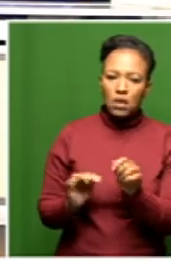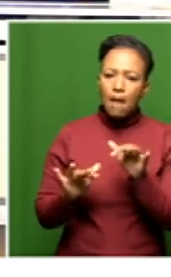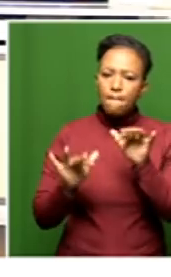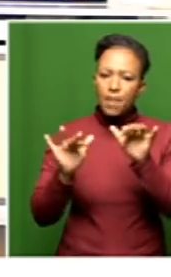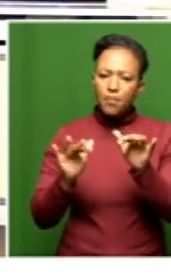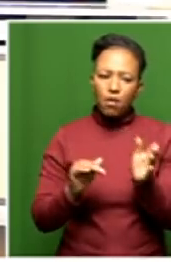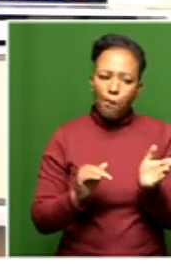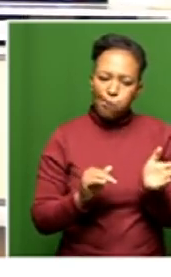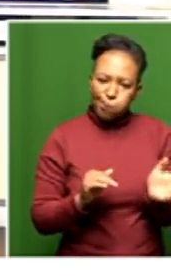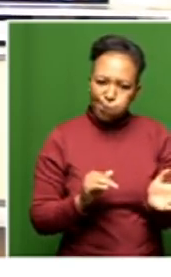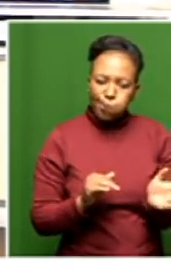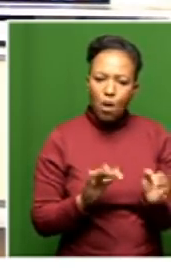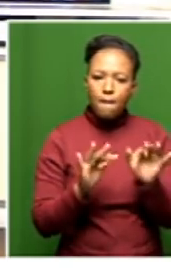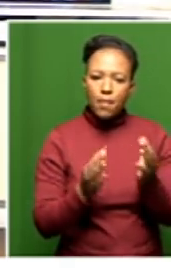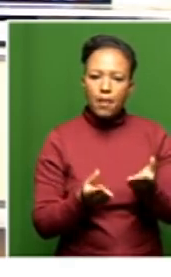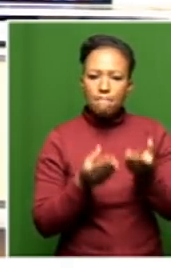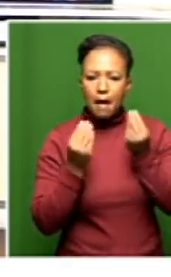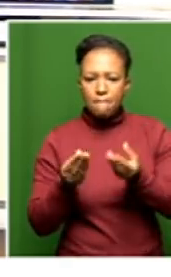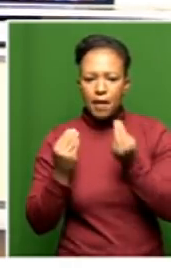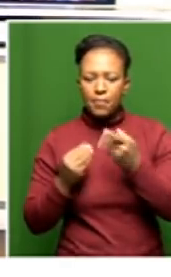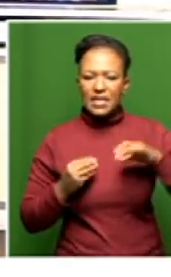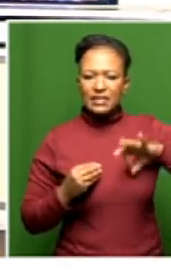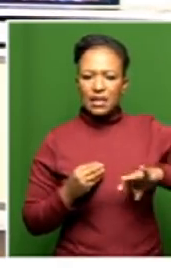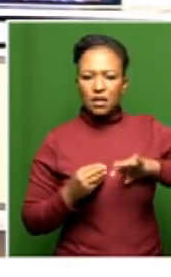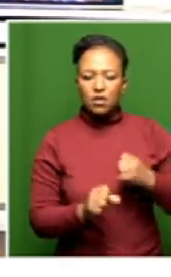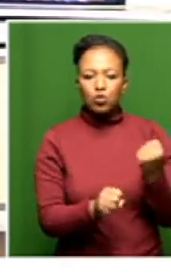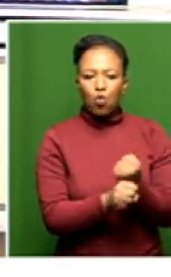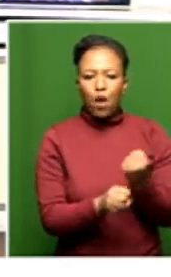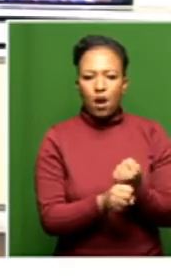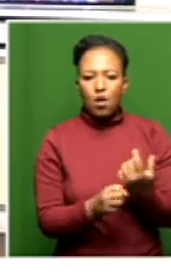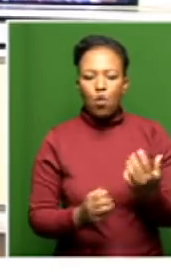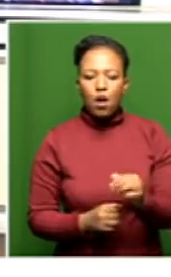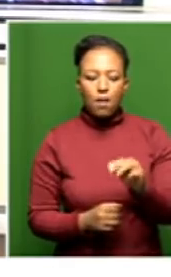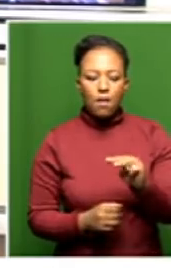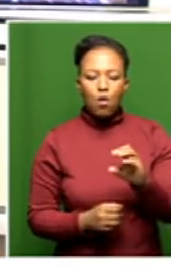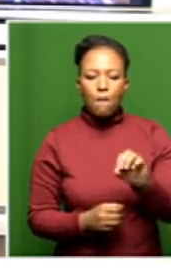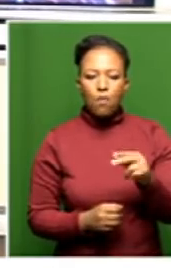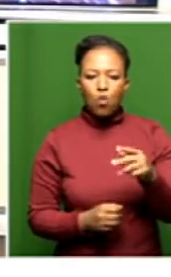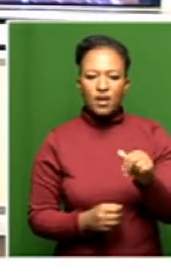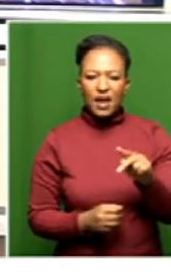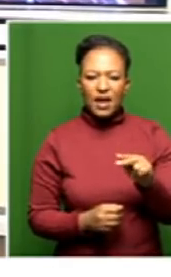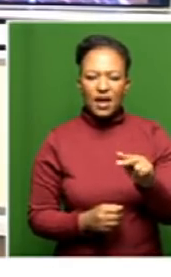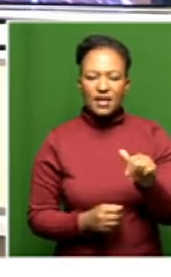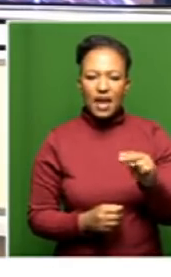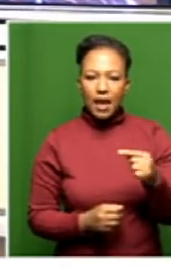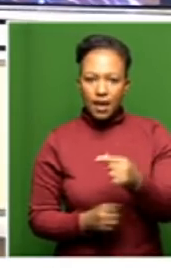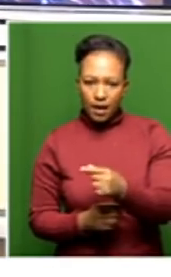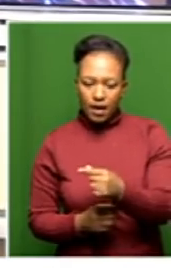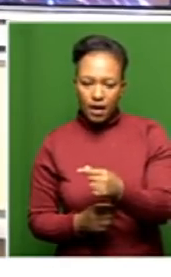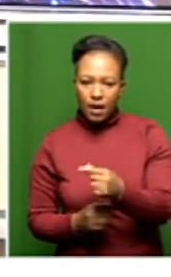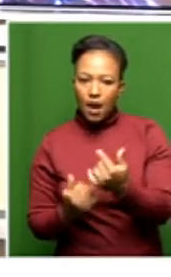who are getting paid to work at Mutlak Keng old age home who are now working